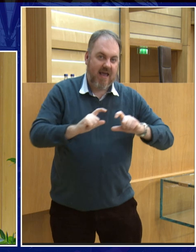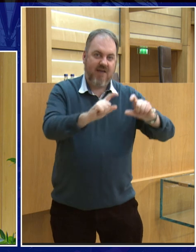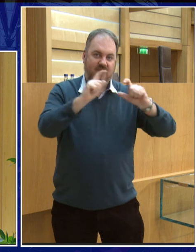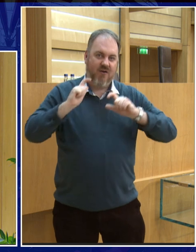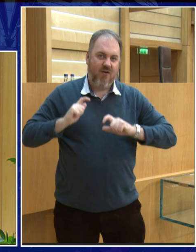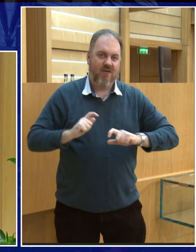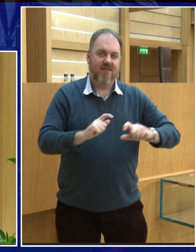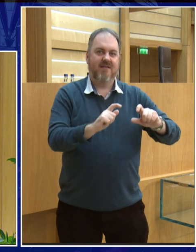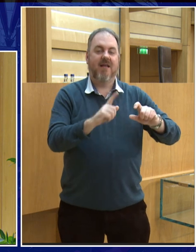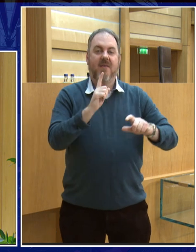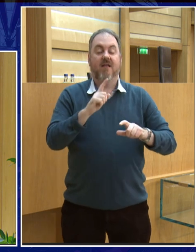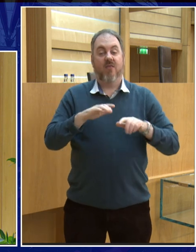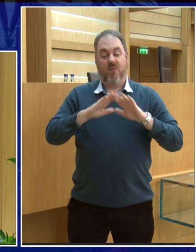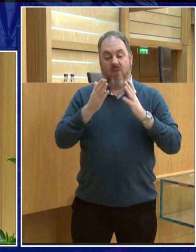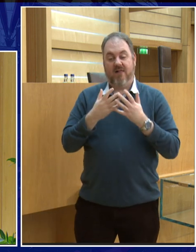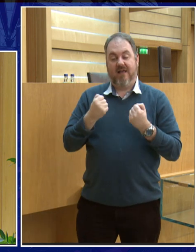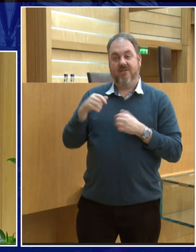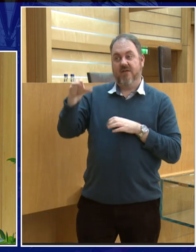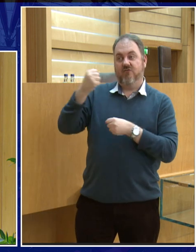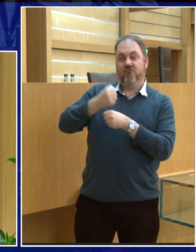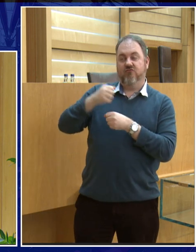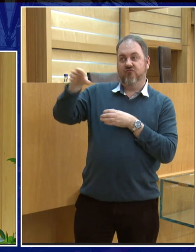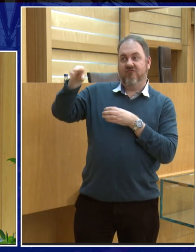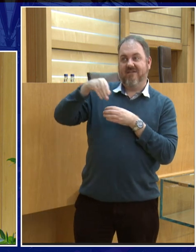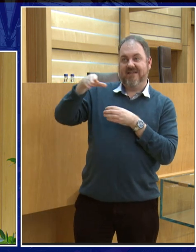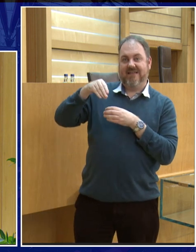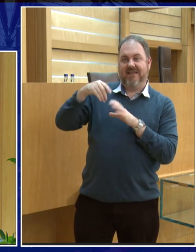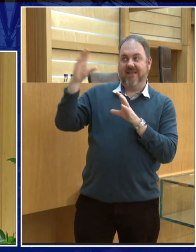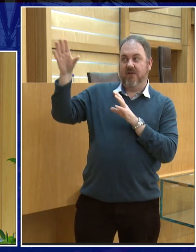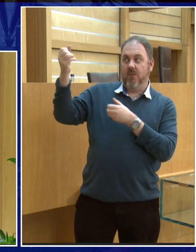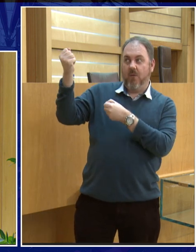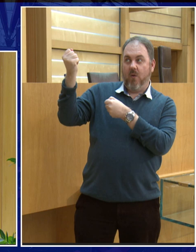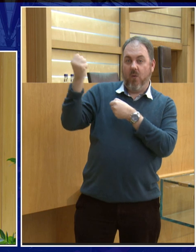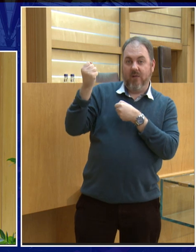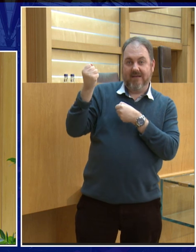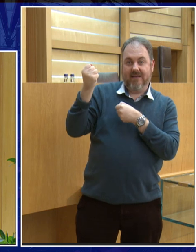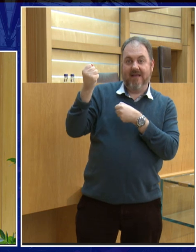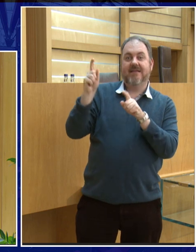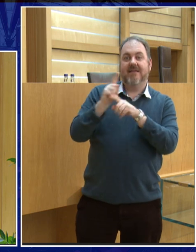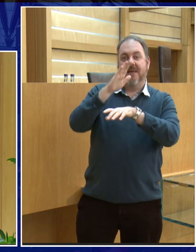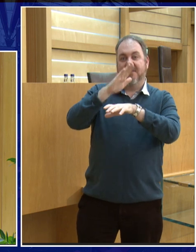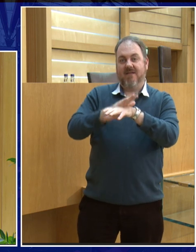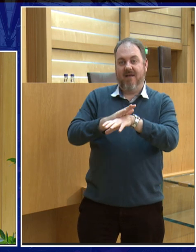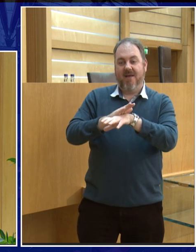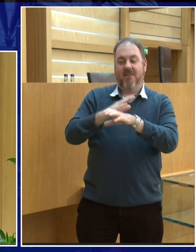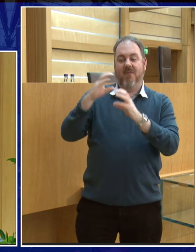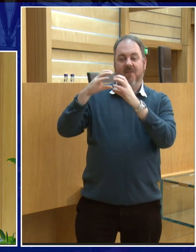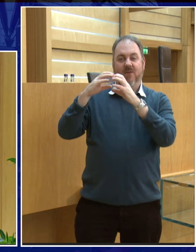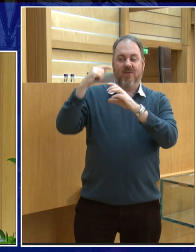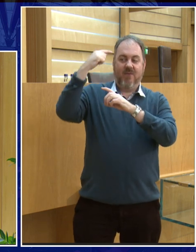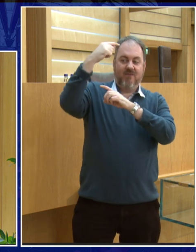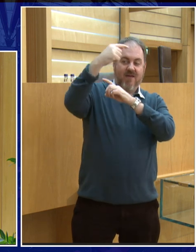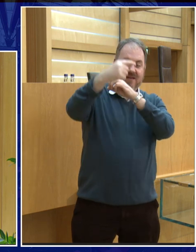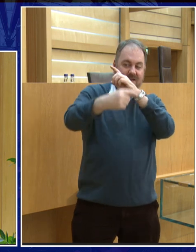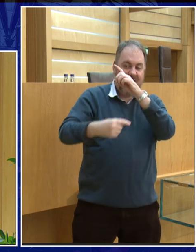because it was captured by the earth's gravity, and because it had speed or velocity when it first hit the earth, we think it continued spiralling around